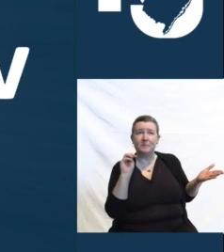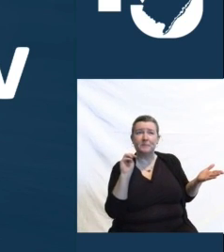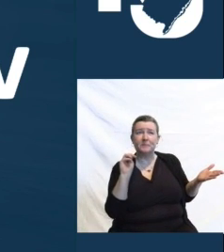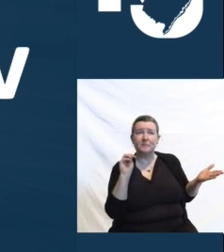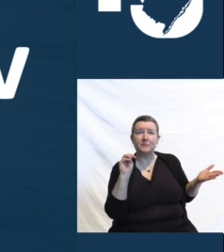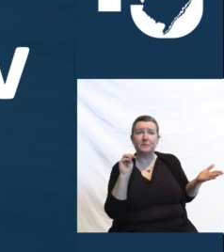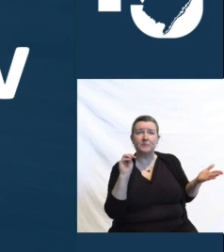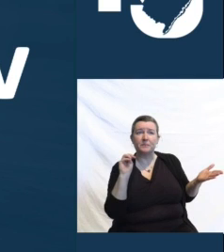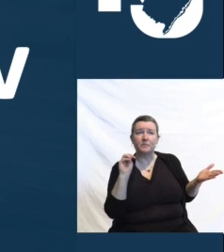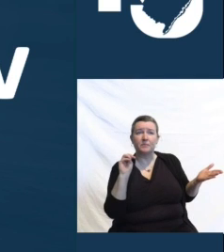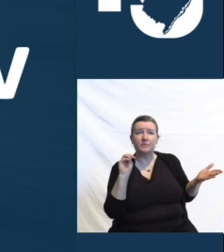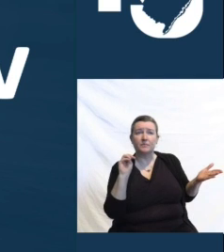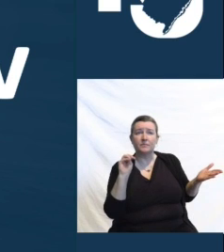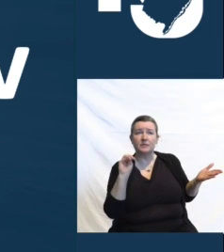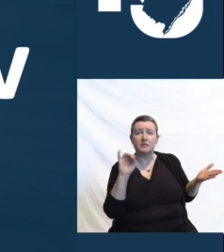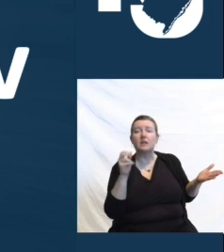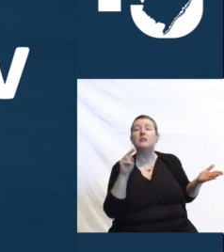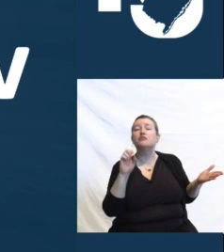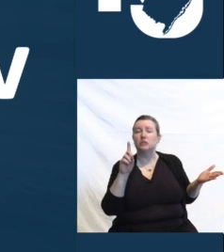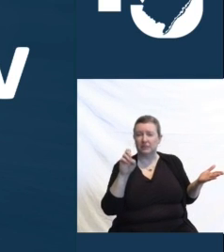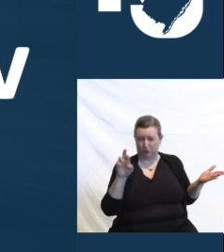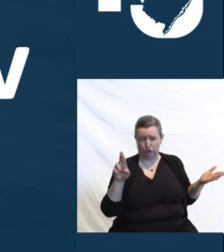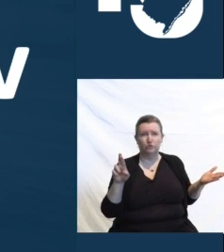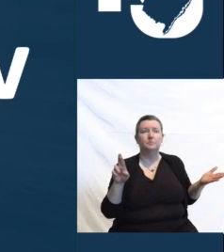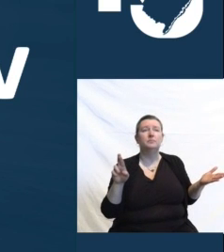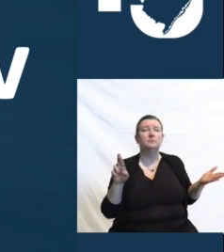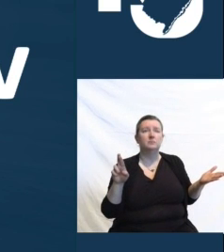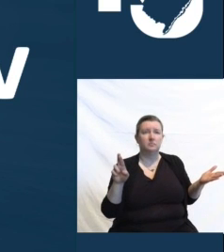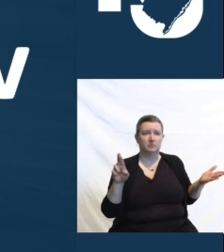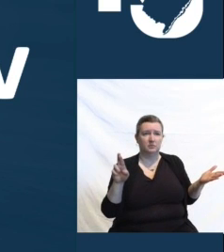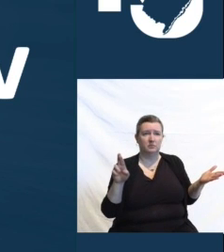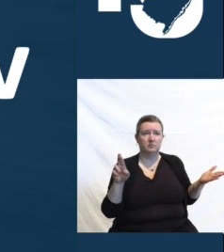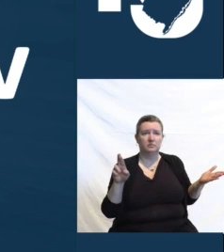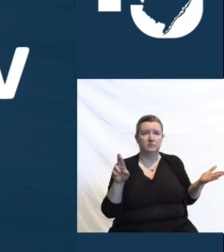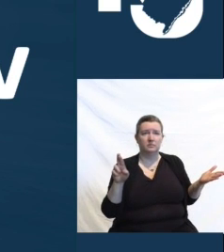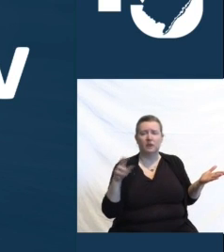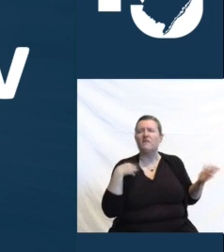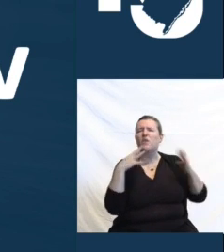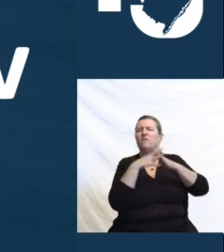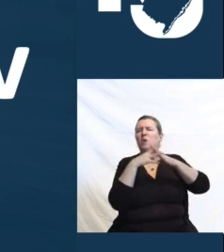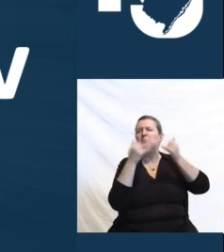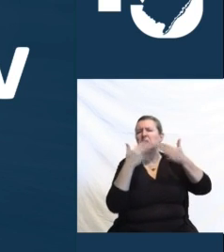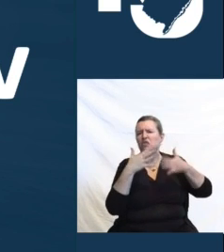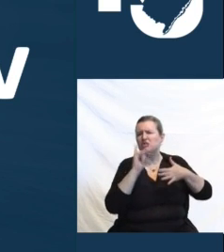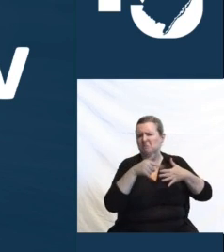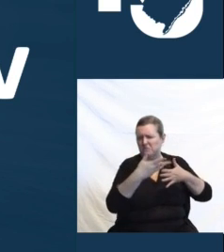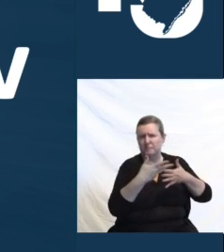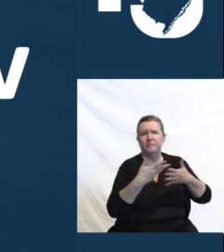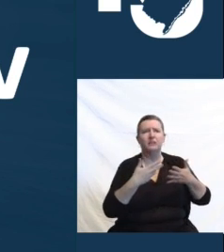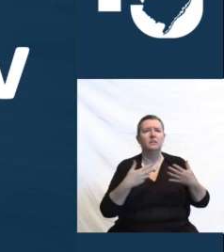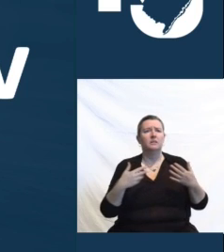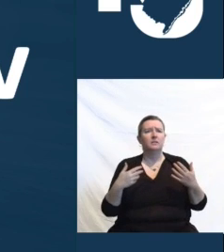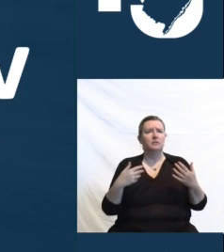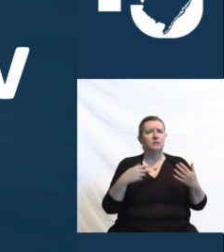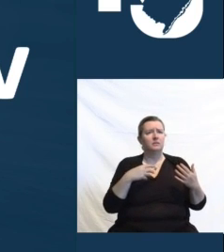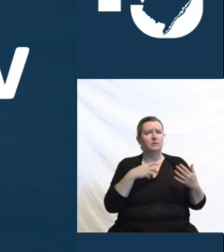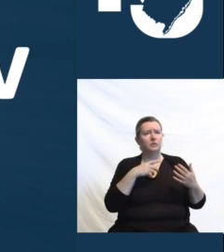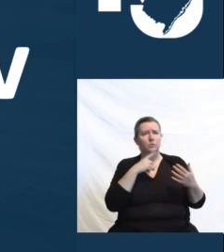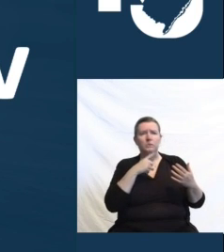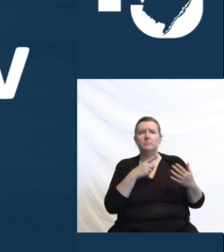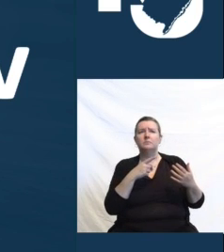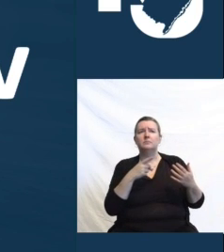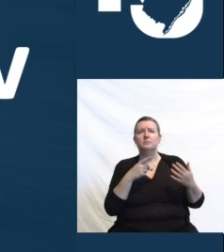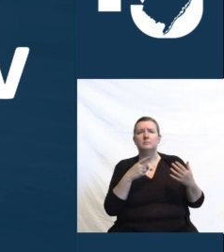history, scored four rushing touchdowns, another through the air, one of only a handful of people ever to have done that in the